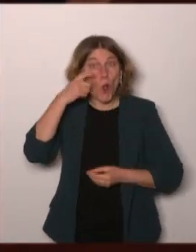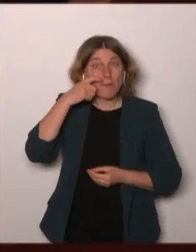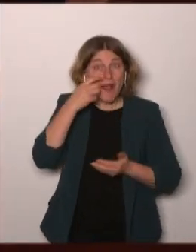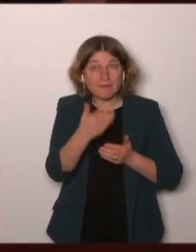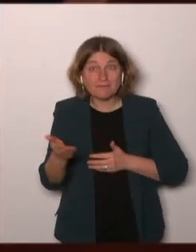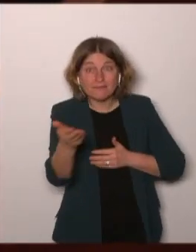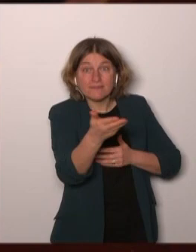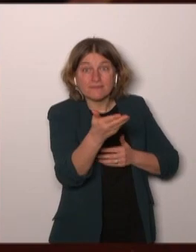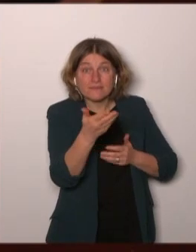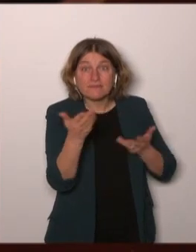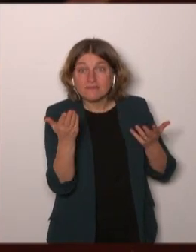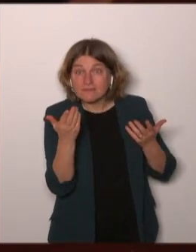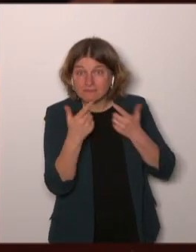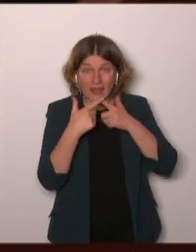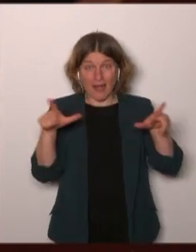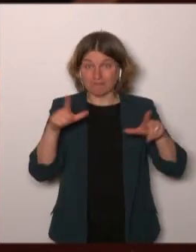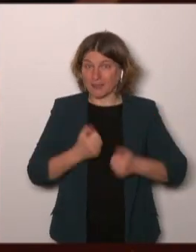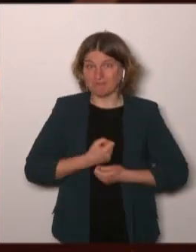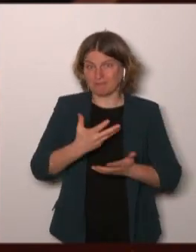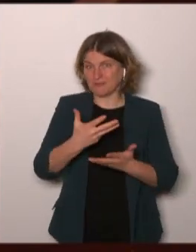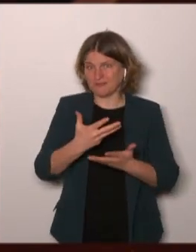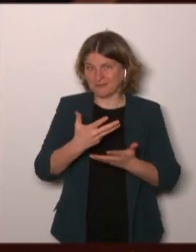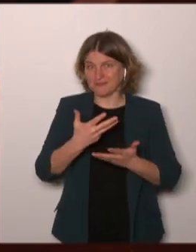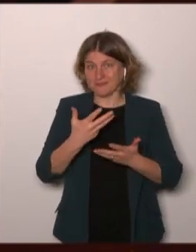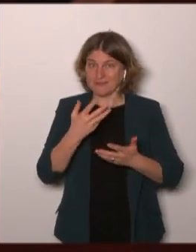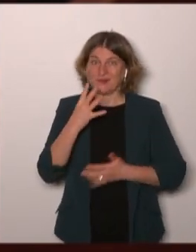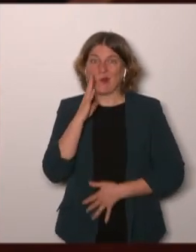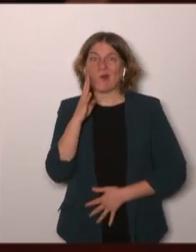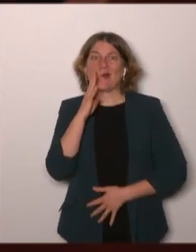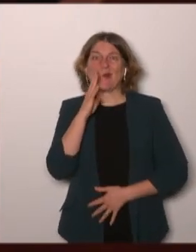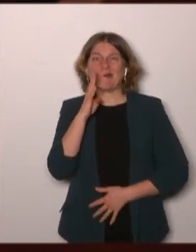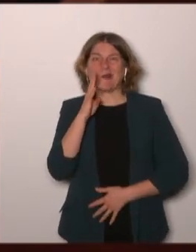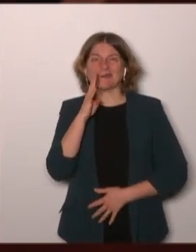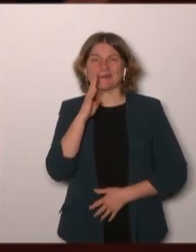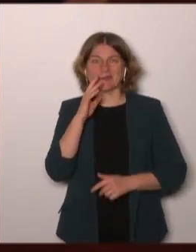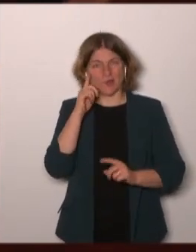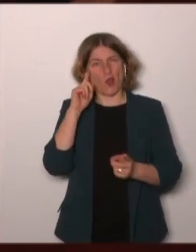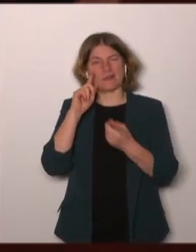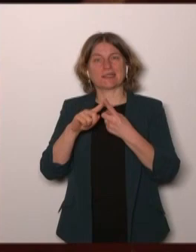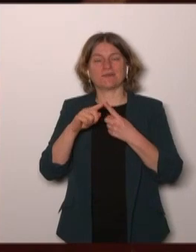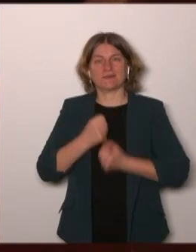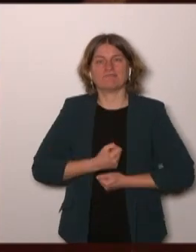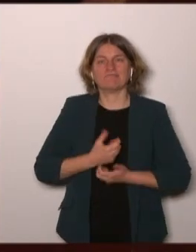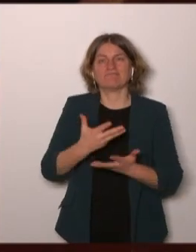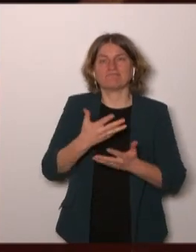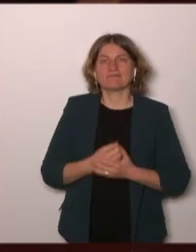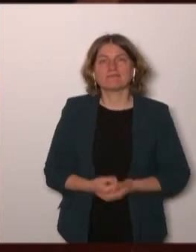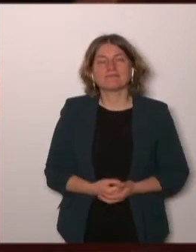this master class are for you and also don't hesitate to comment yes